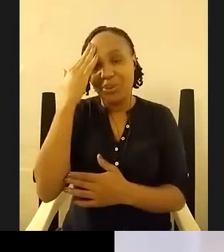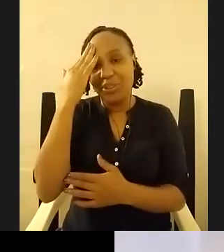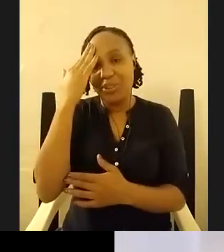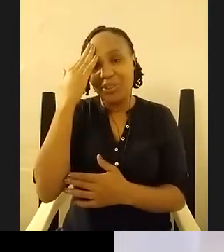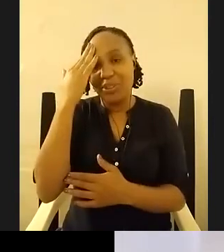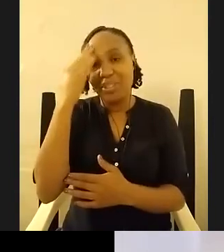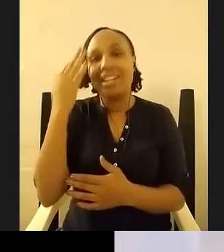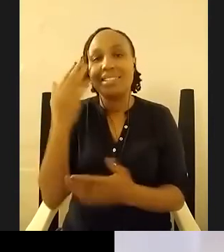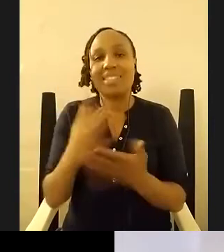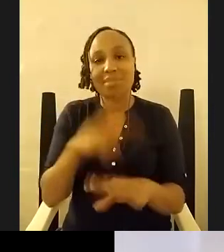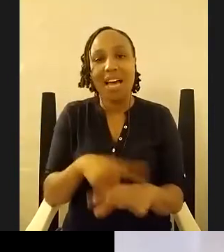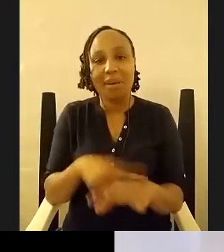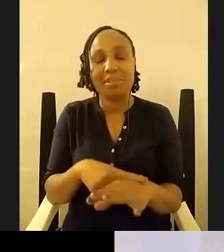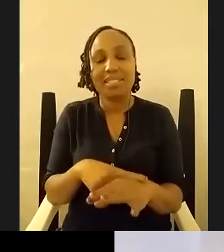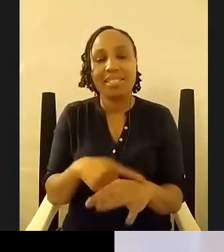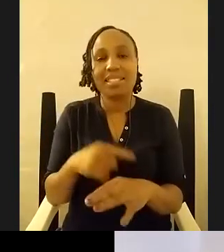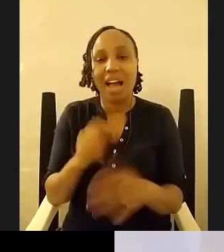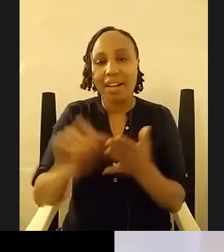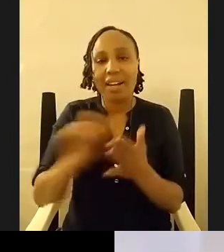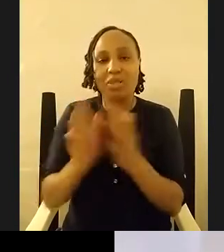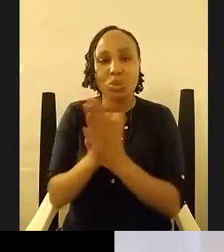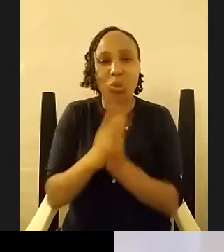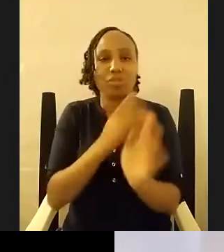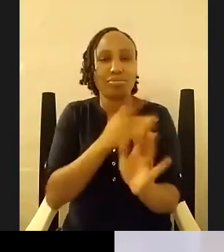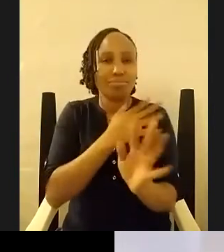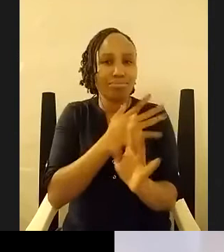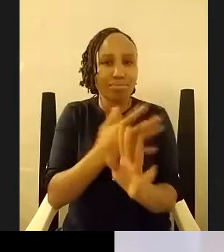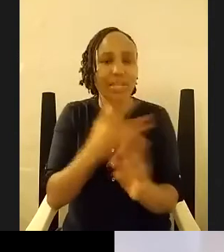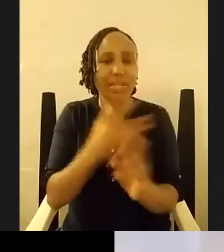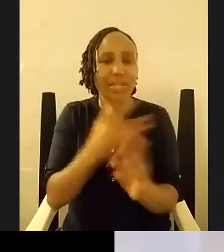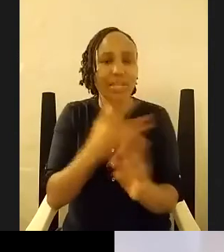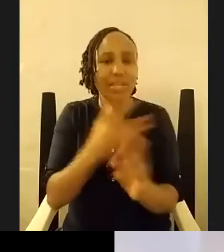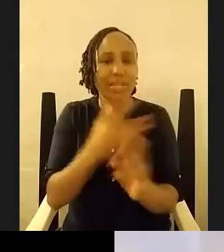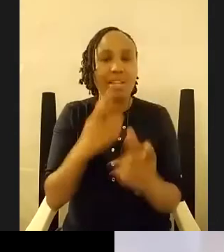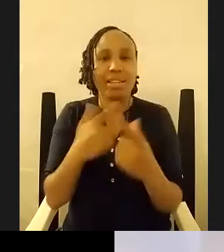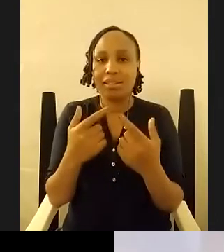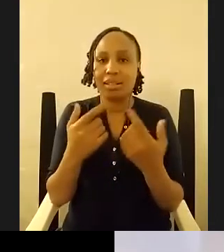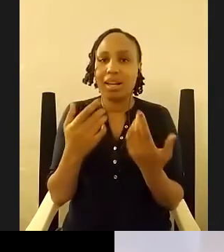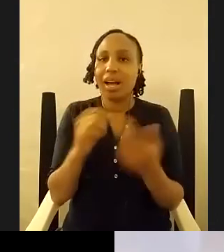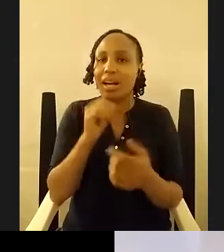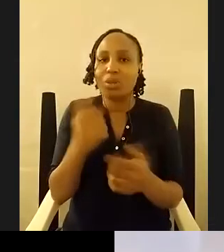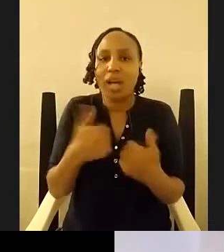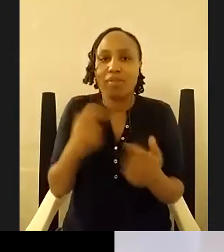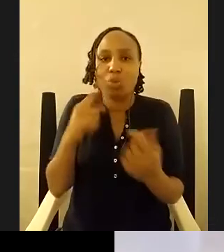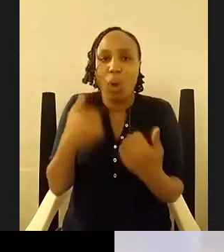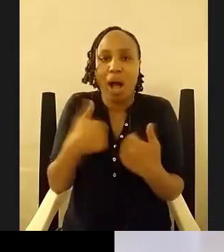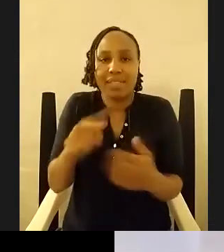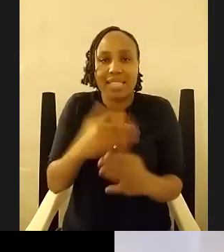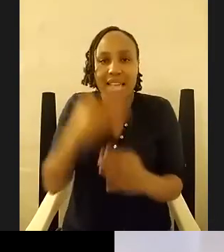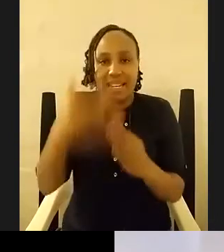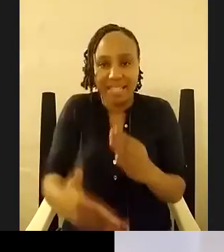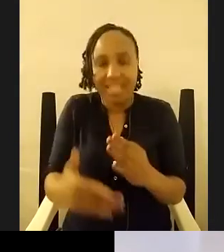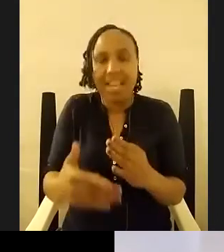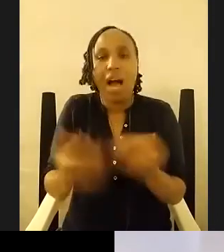and then i'm just like you know what i don't i don't need to have this ending you know i i'll try and remove it so yeah with